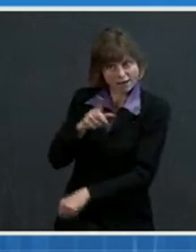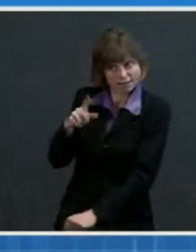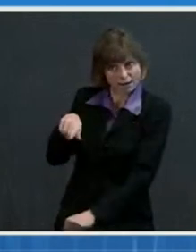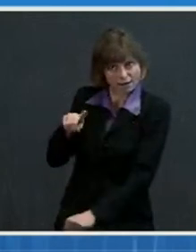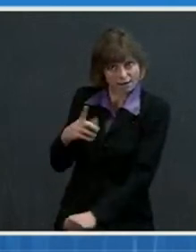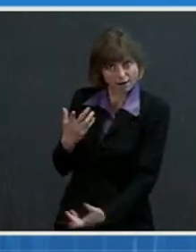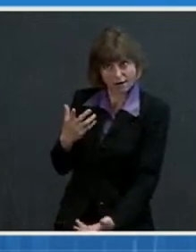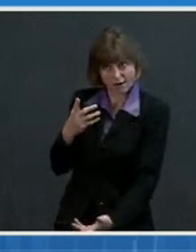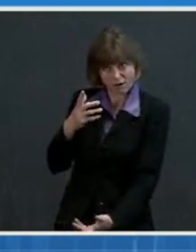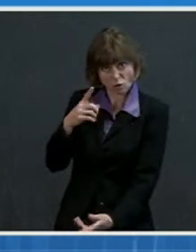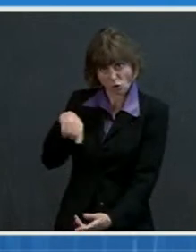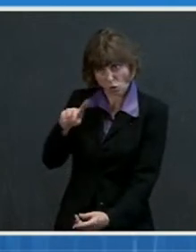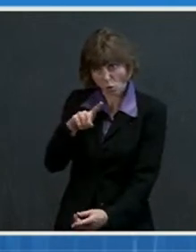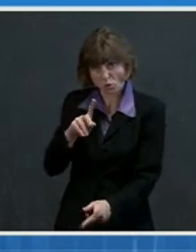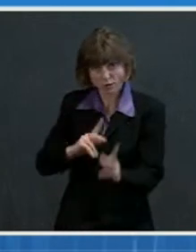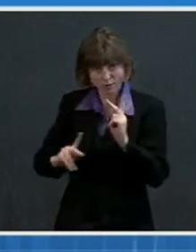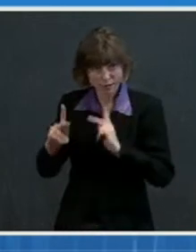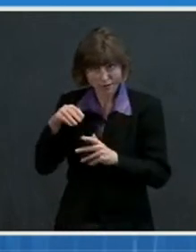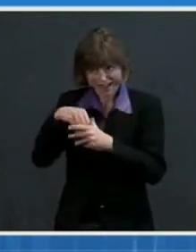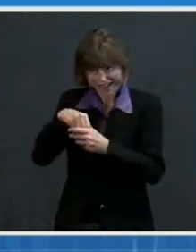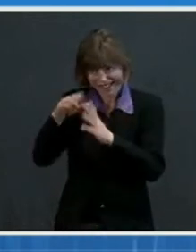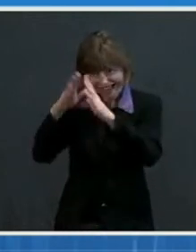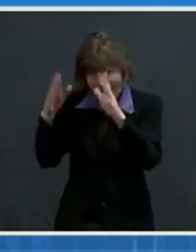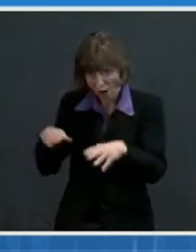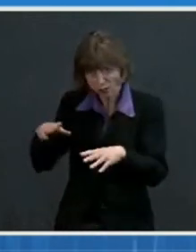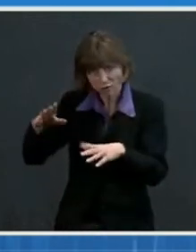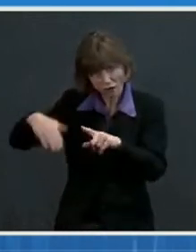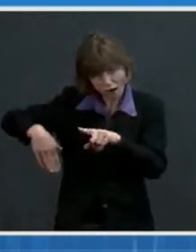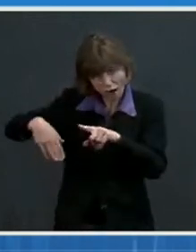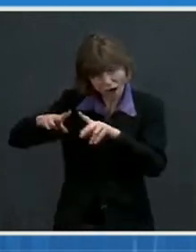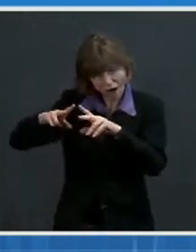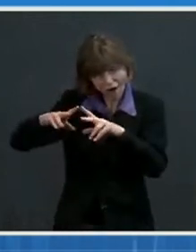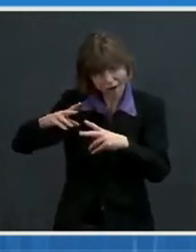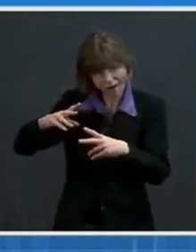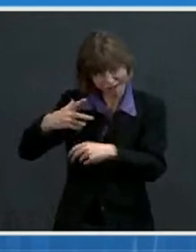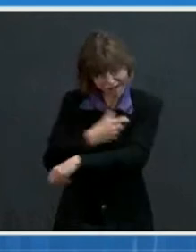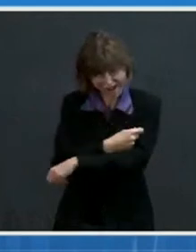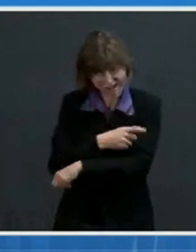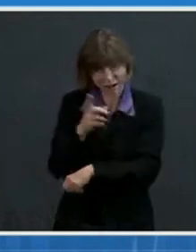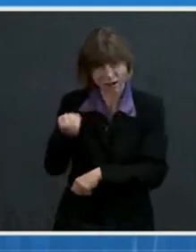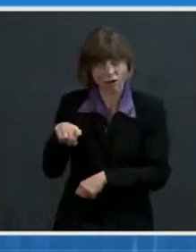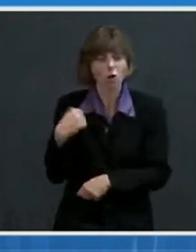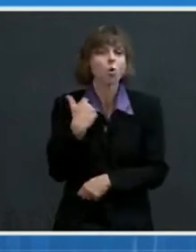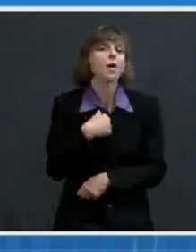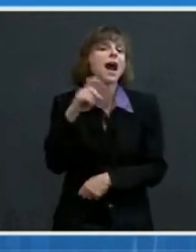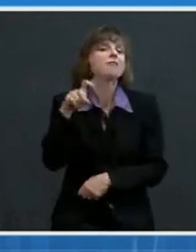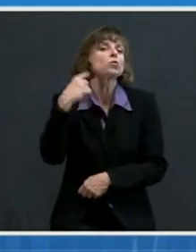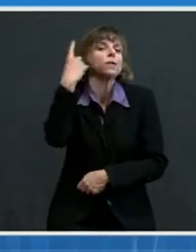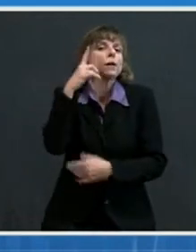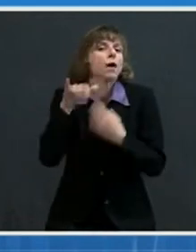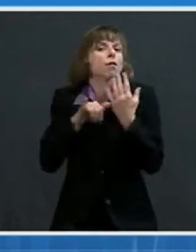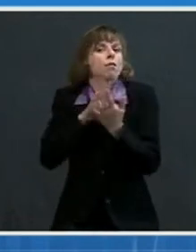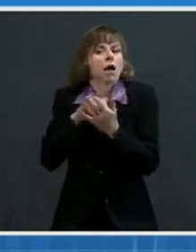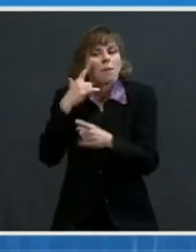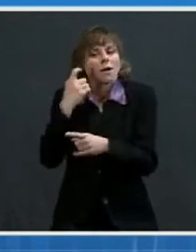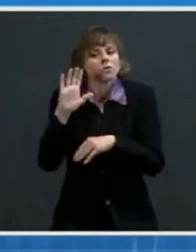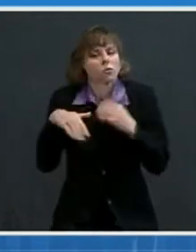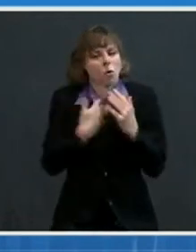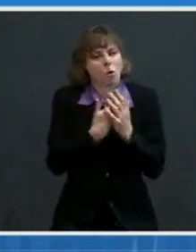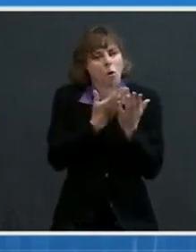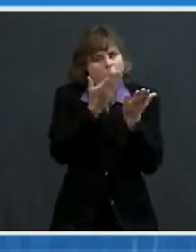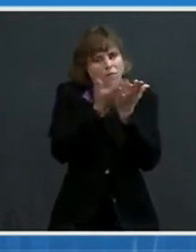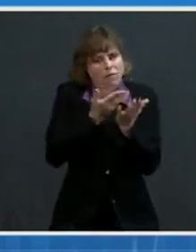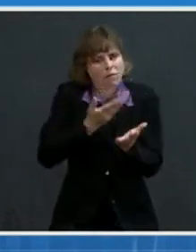unvaccinated members of their household. We take this approach because all of our guidance is rooted in making sure we are